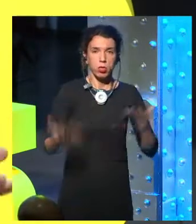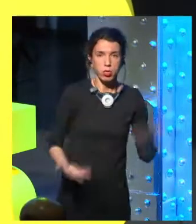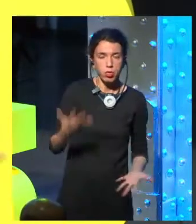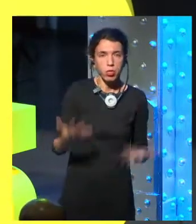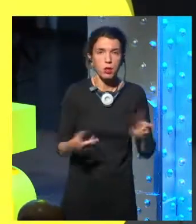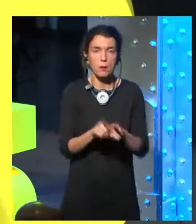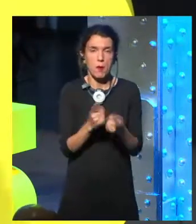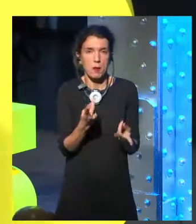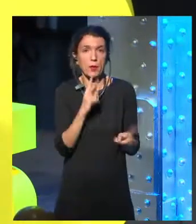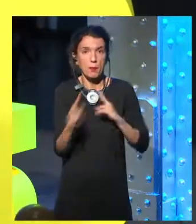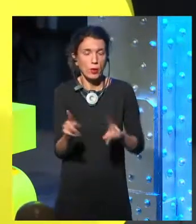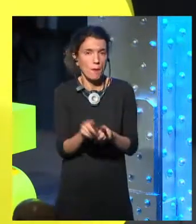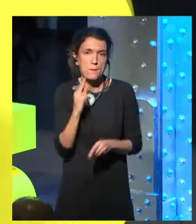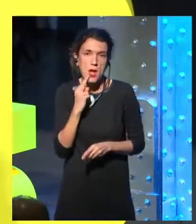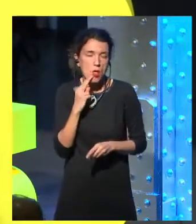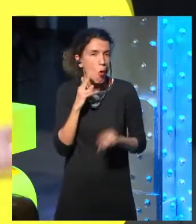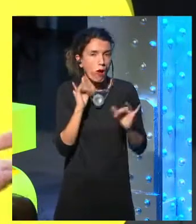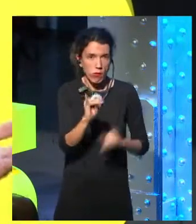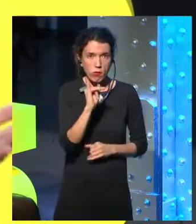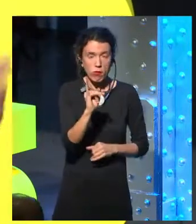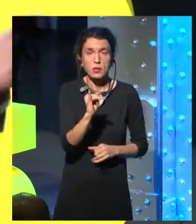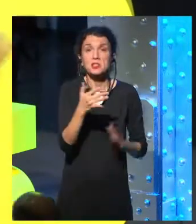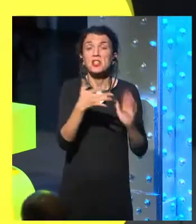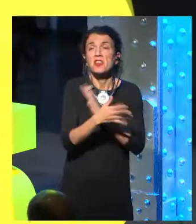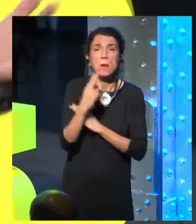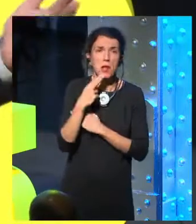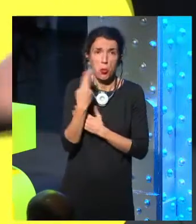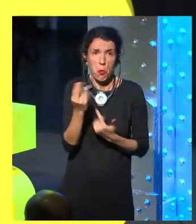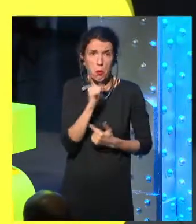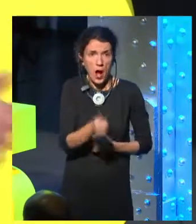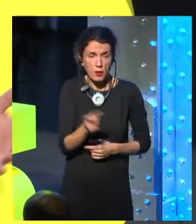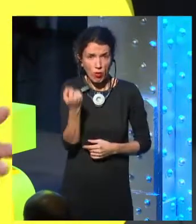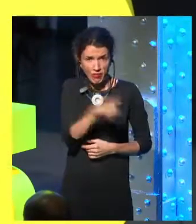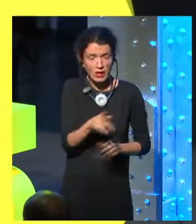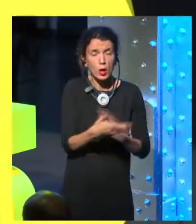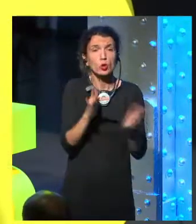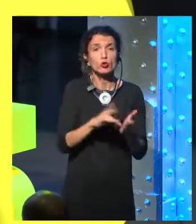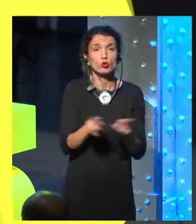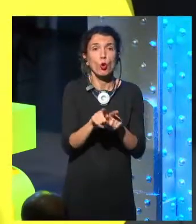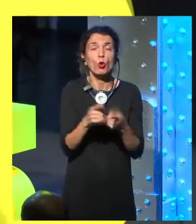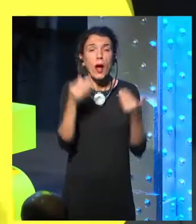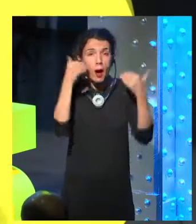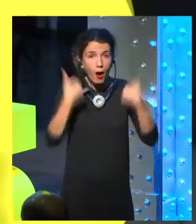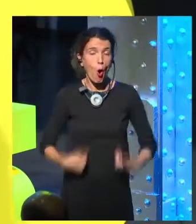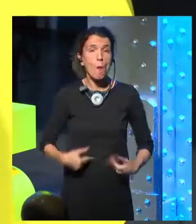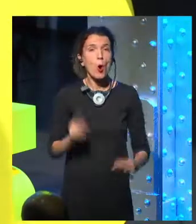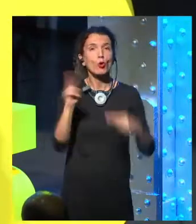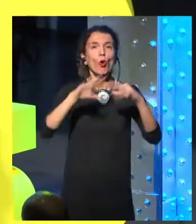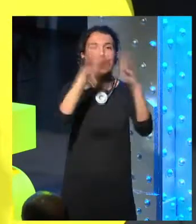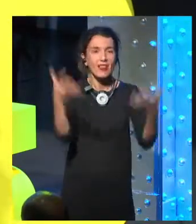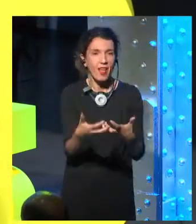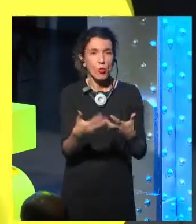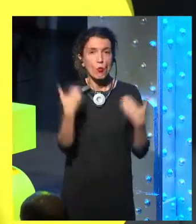dramatic, this generates some kind of instability and the usual reaction is fear. And we don't have to. When the